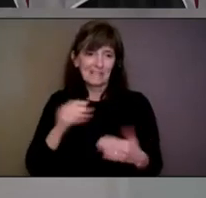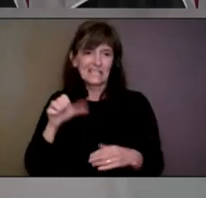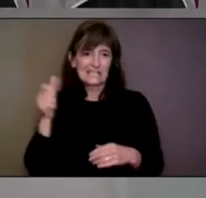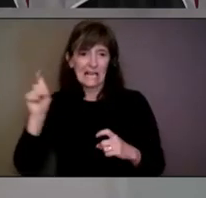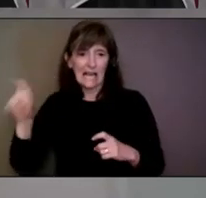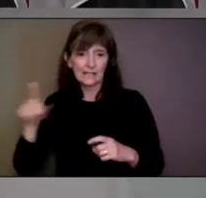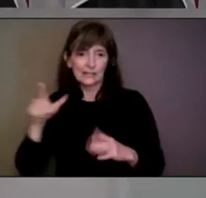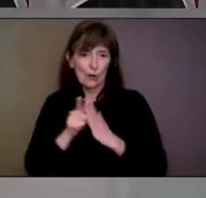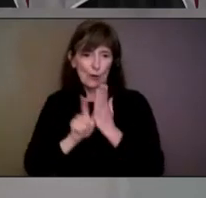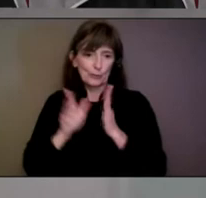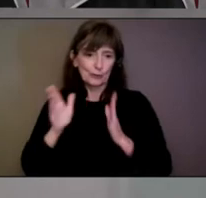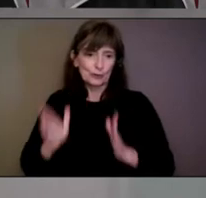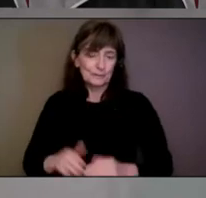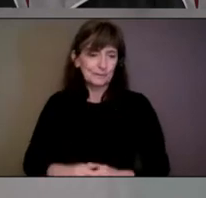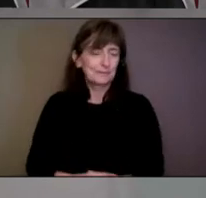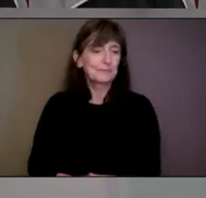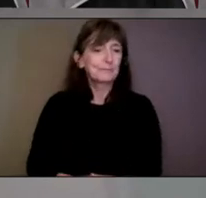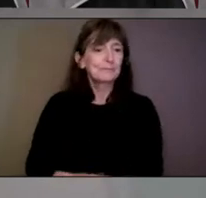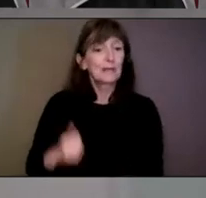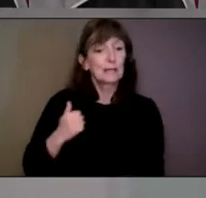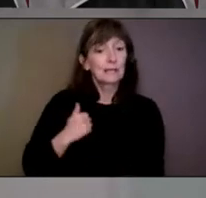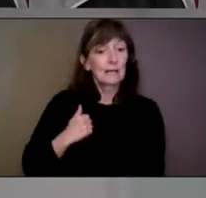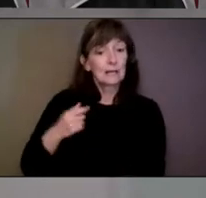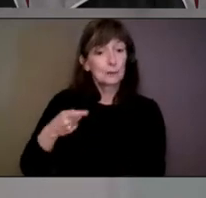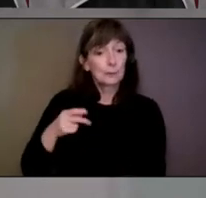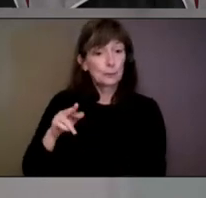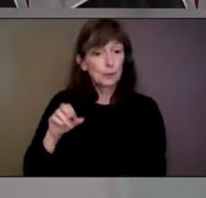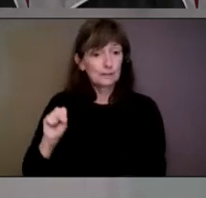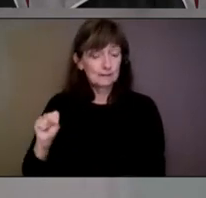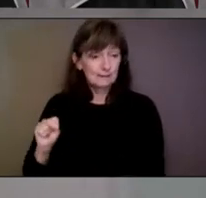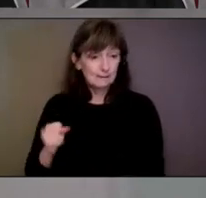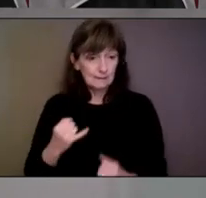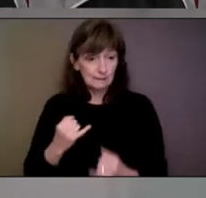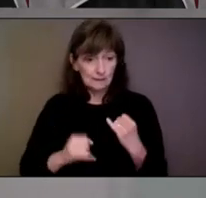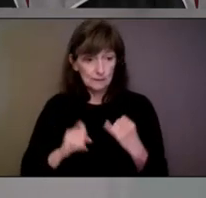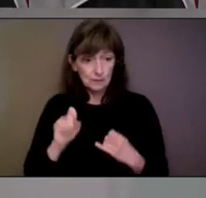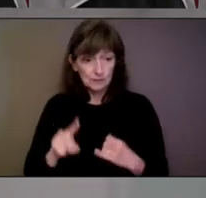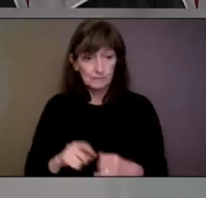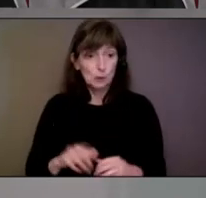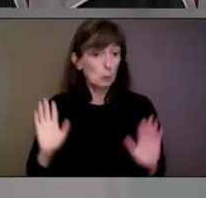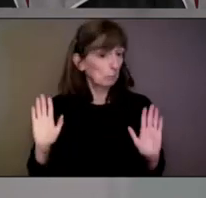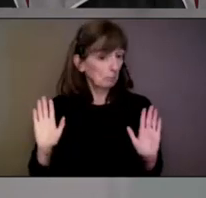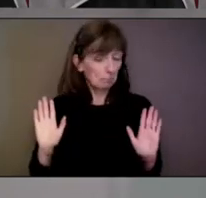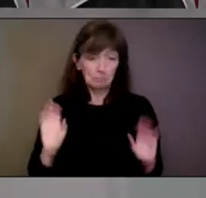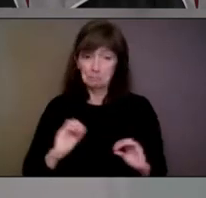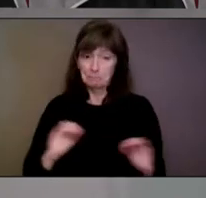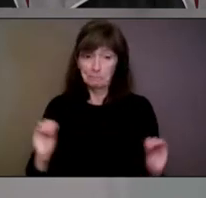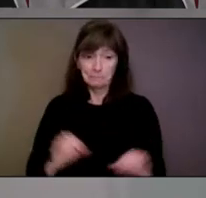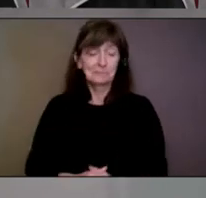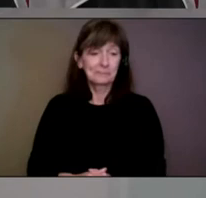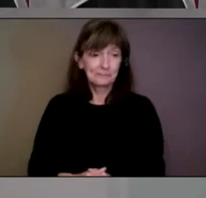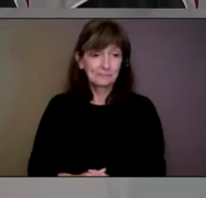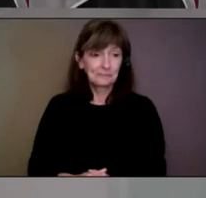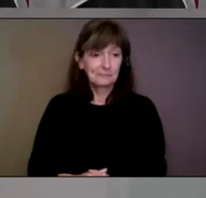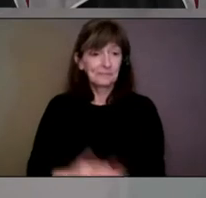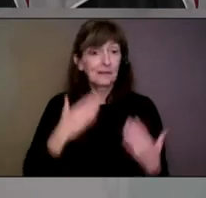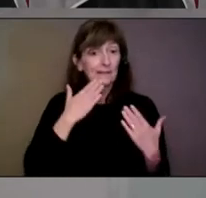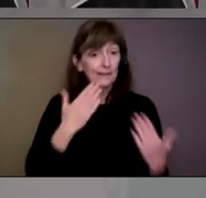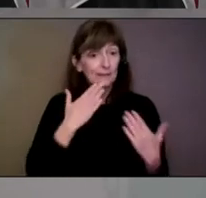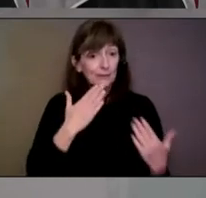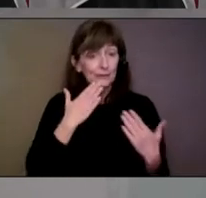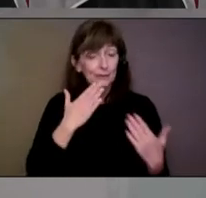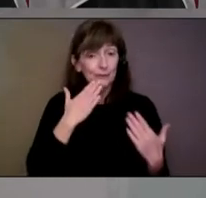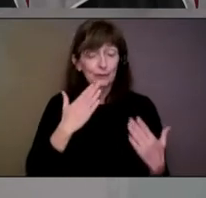Sarah Smelly with the Canadian Press. Do you have a final question? I'm okay. Thank you. Thank you, everyone. Dr.